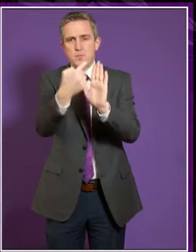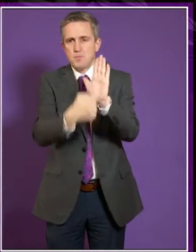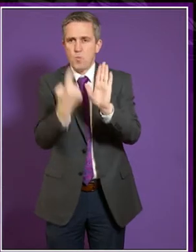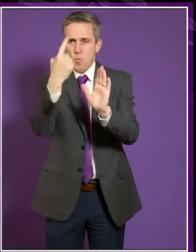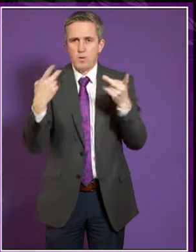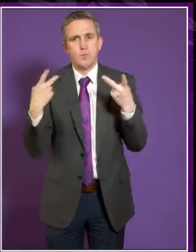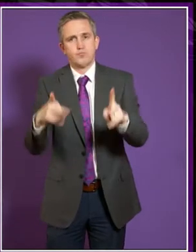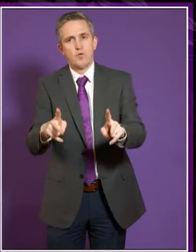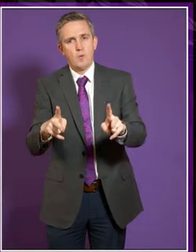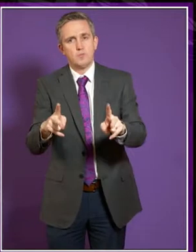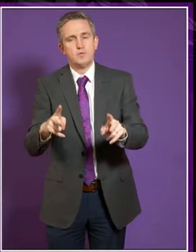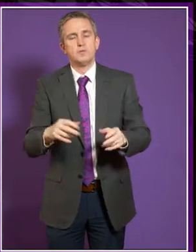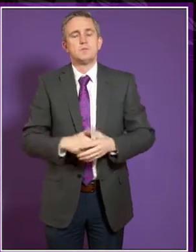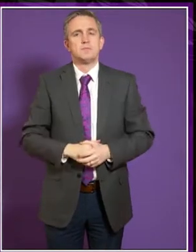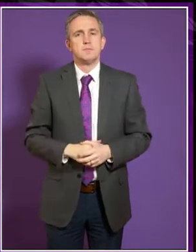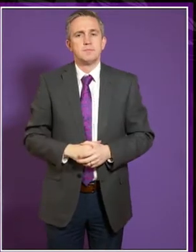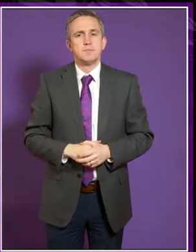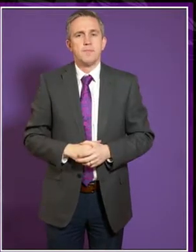same challenge.